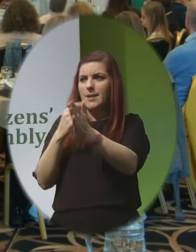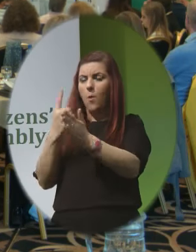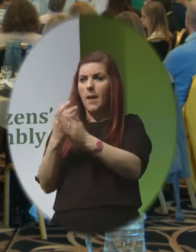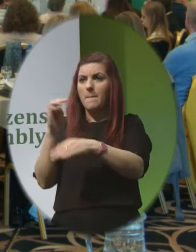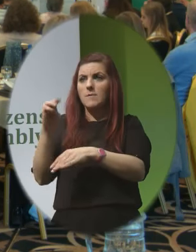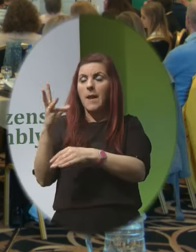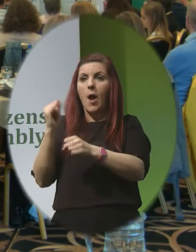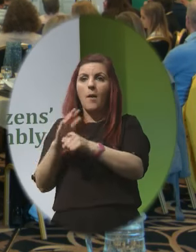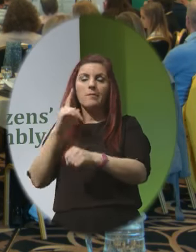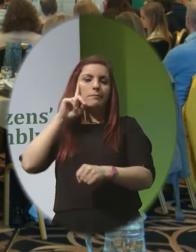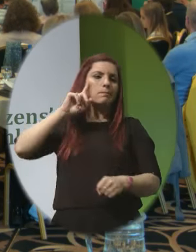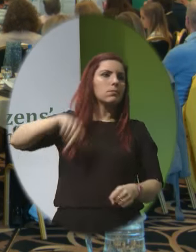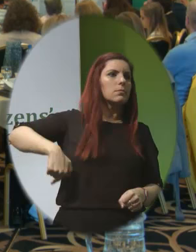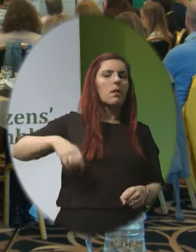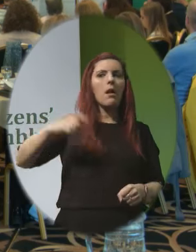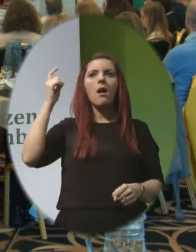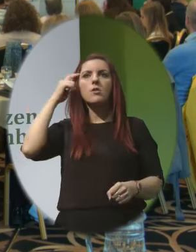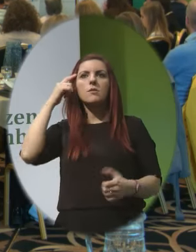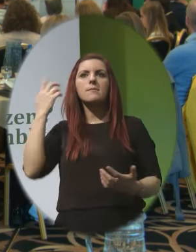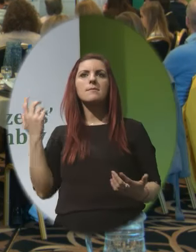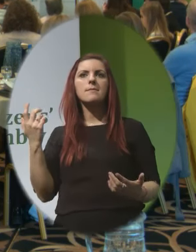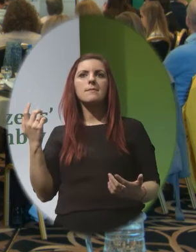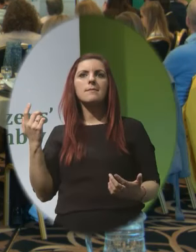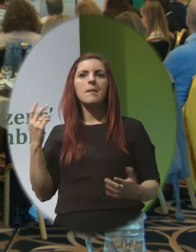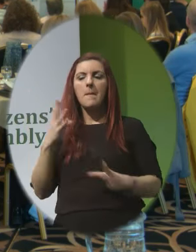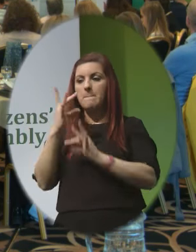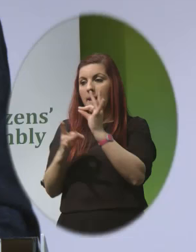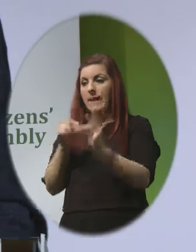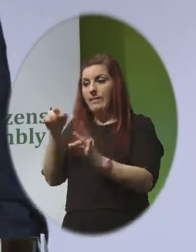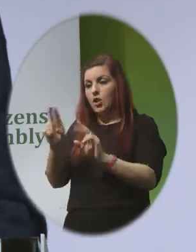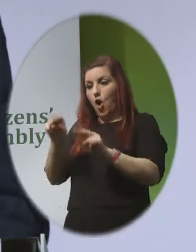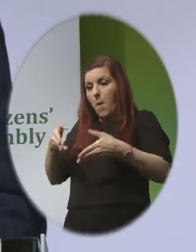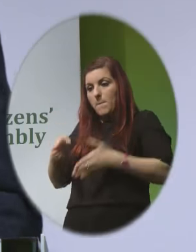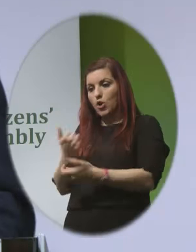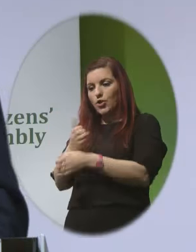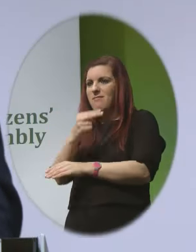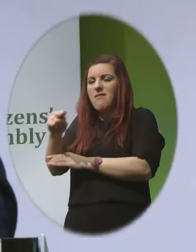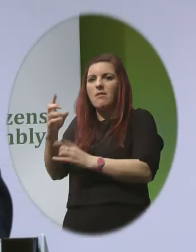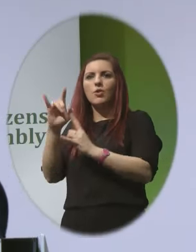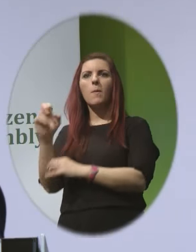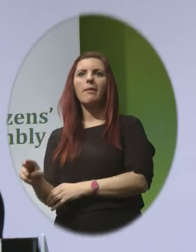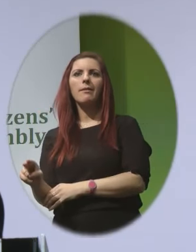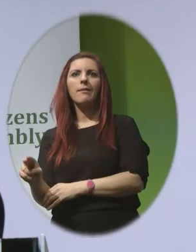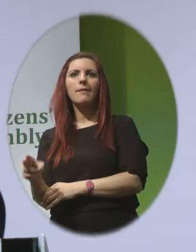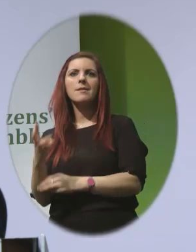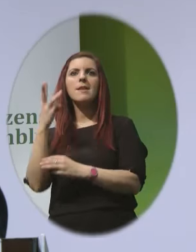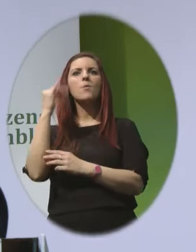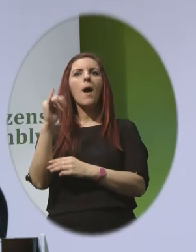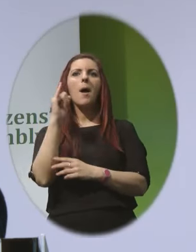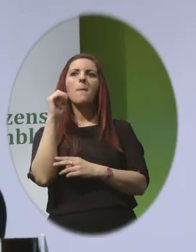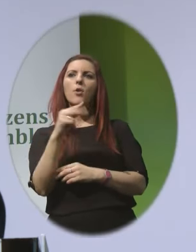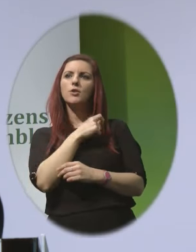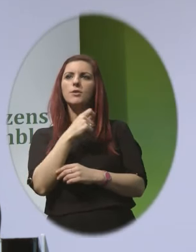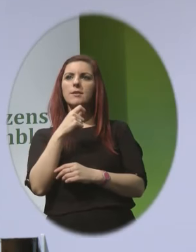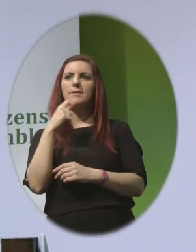consciences By the dehumanisation of the unborn child This is why abortionists refer to the unborn child as just